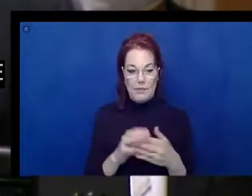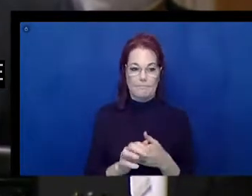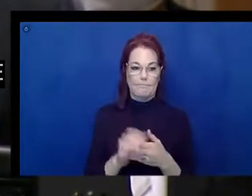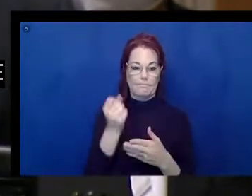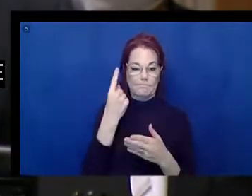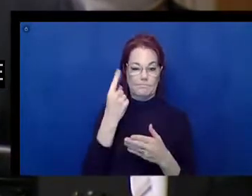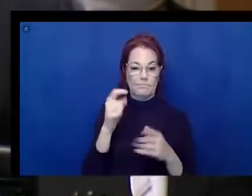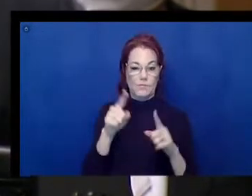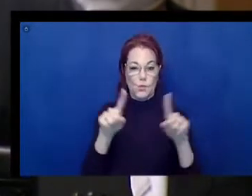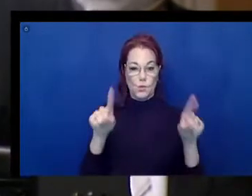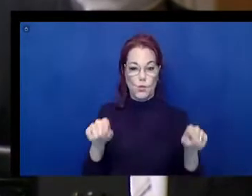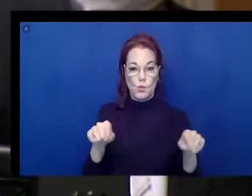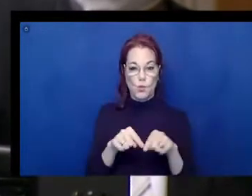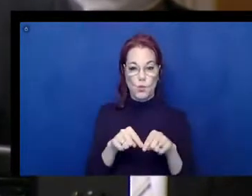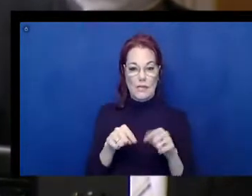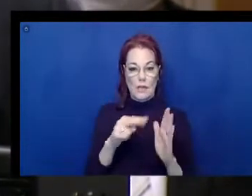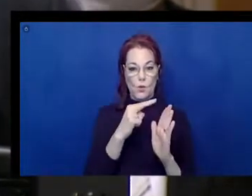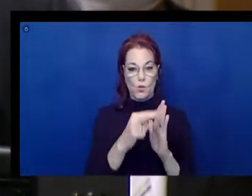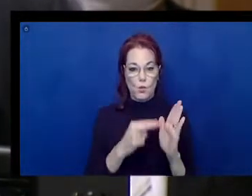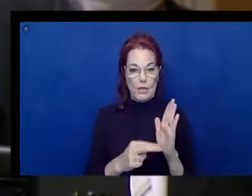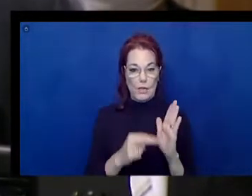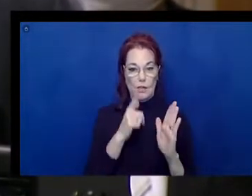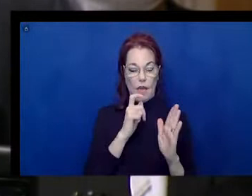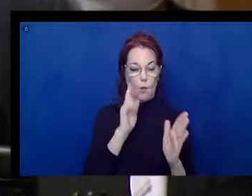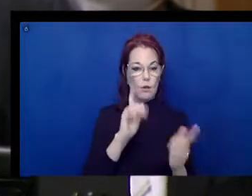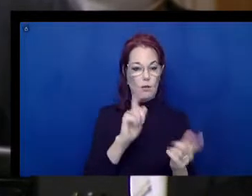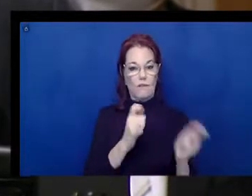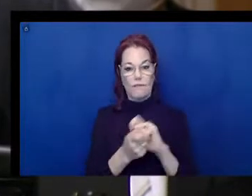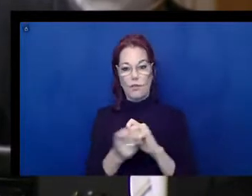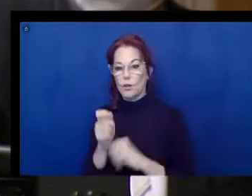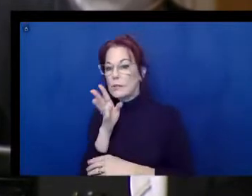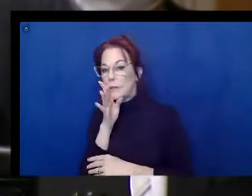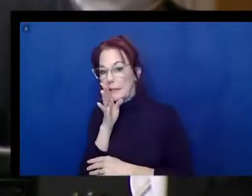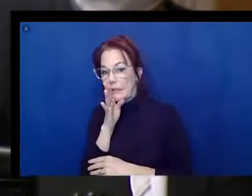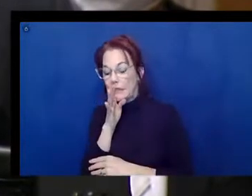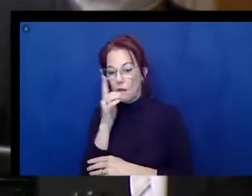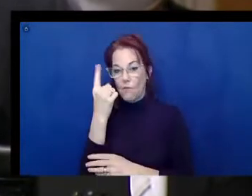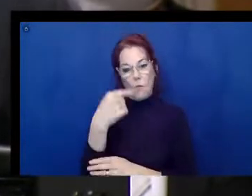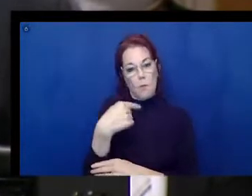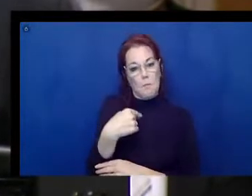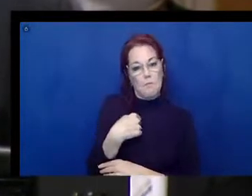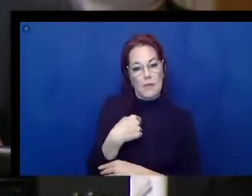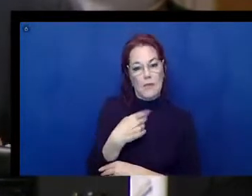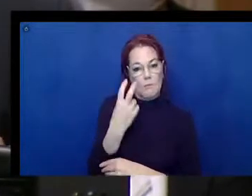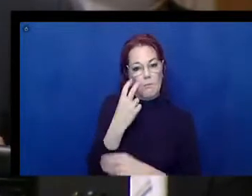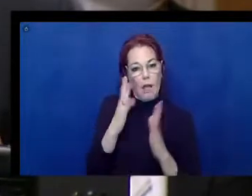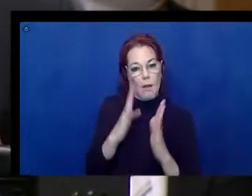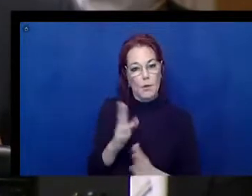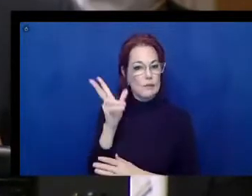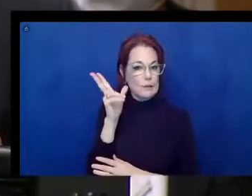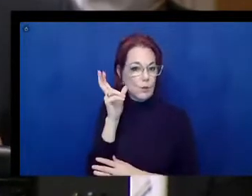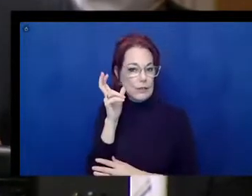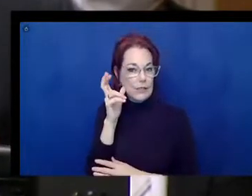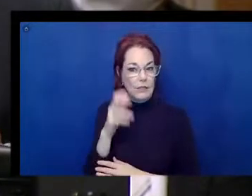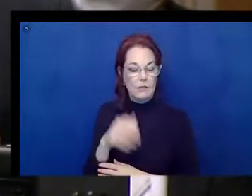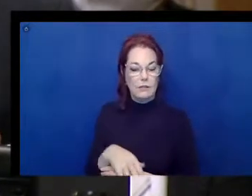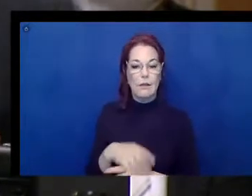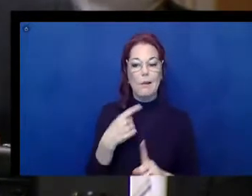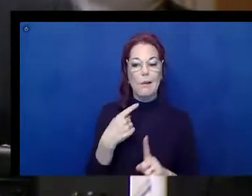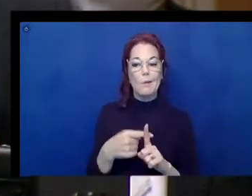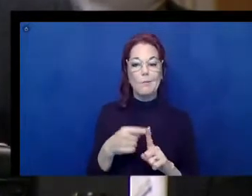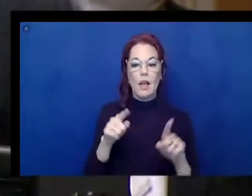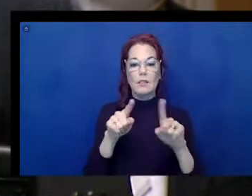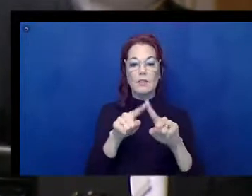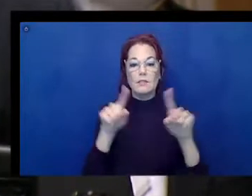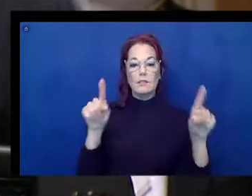speech, the digital information on computers into speech for me as a blind person to hear. Refreshable Braille displays like the one I'm using today, which converts that